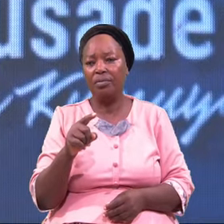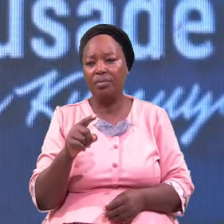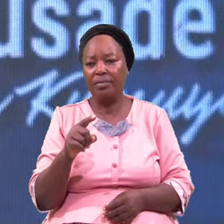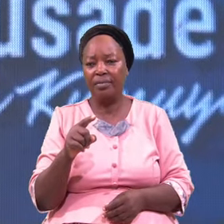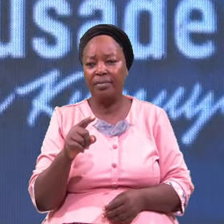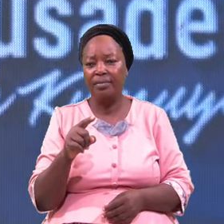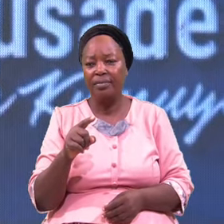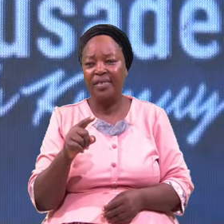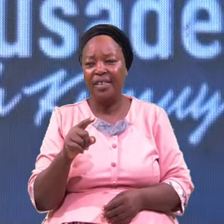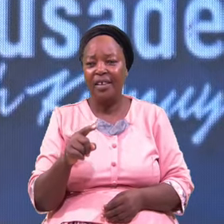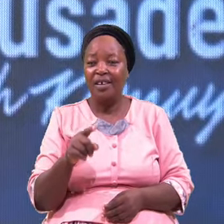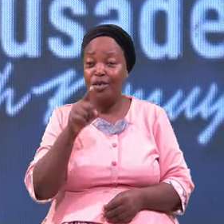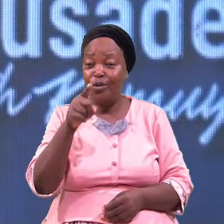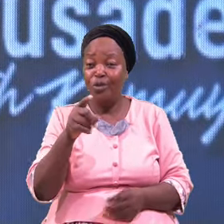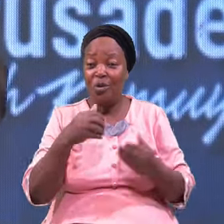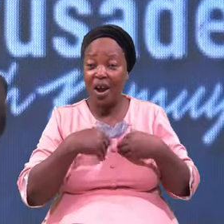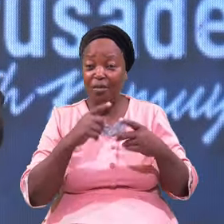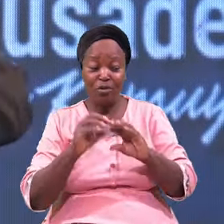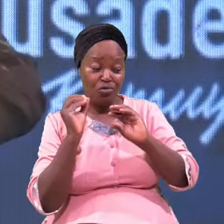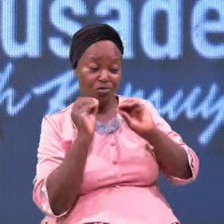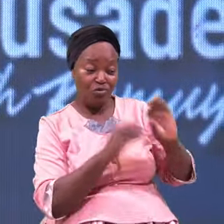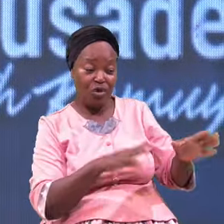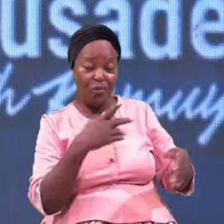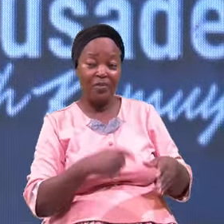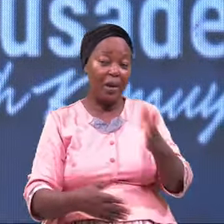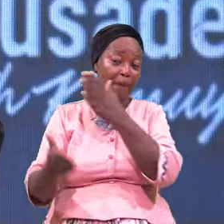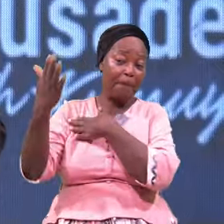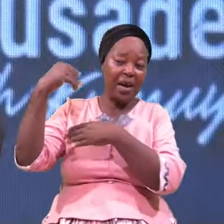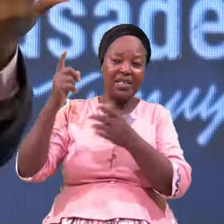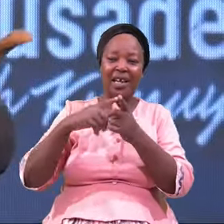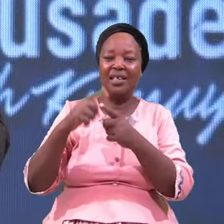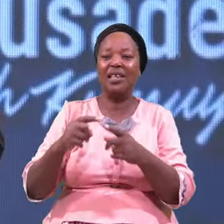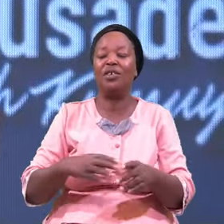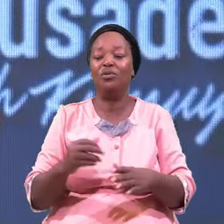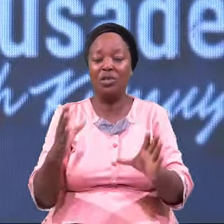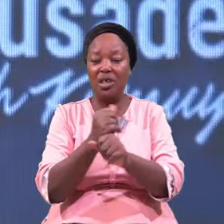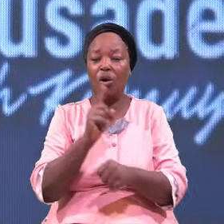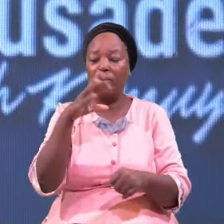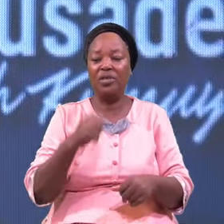You Drop The Past And Then You Take Up The New